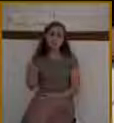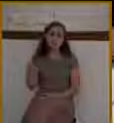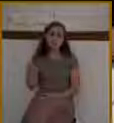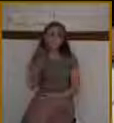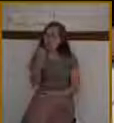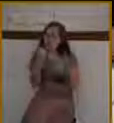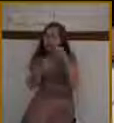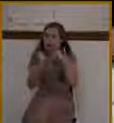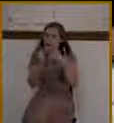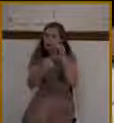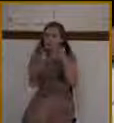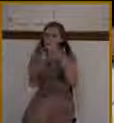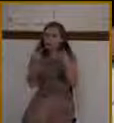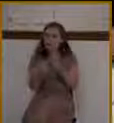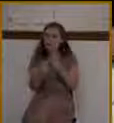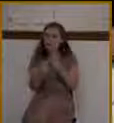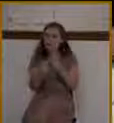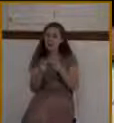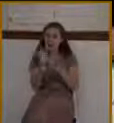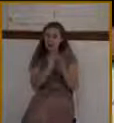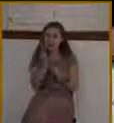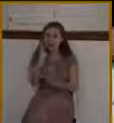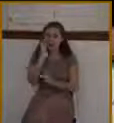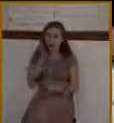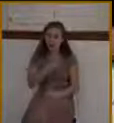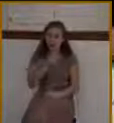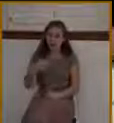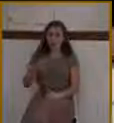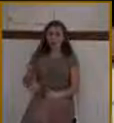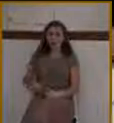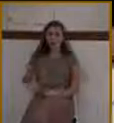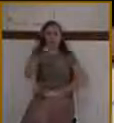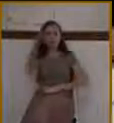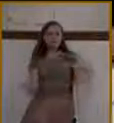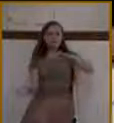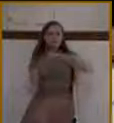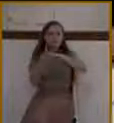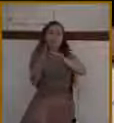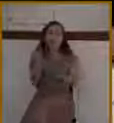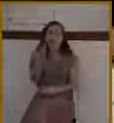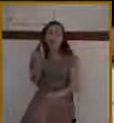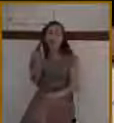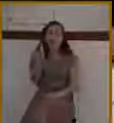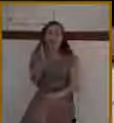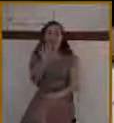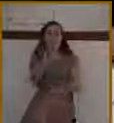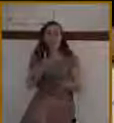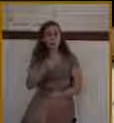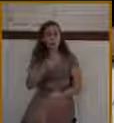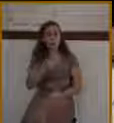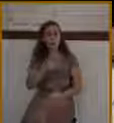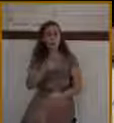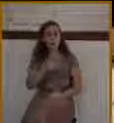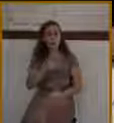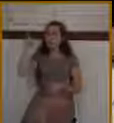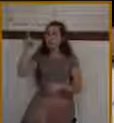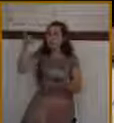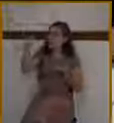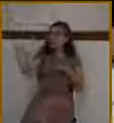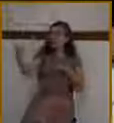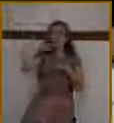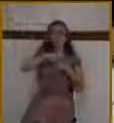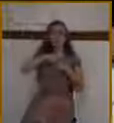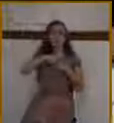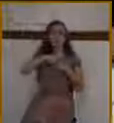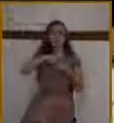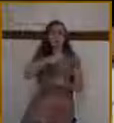place for Jesus to make His royal entrance. You know where that is? That's into your heart. That's into your heart. It's important